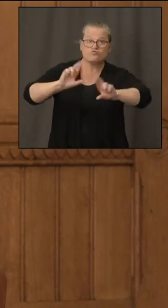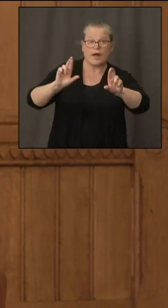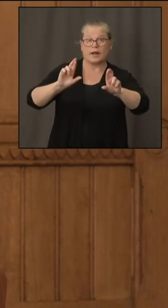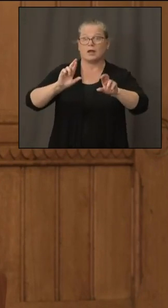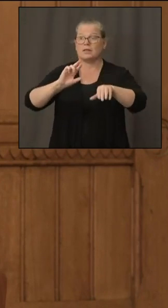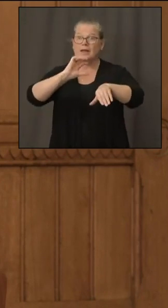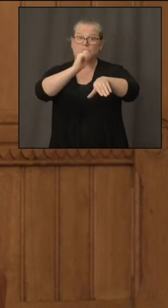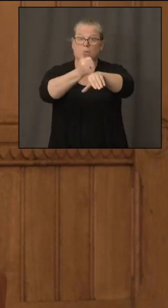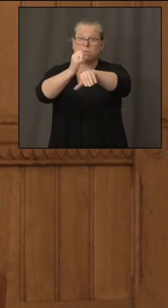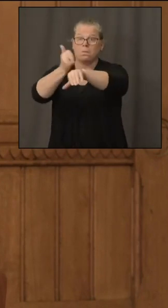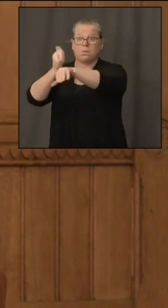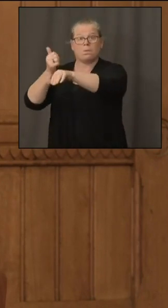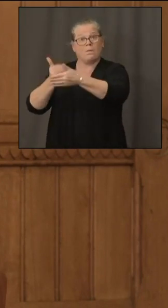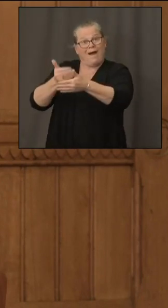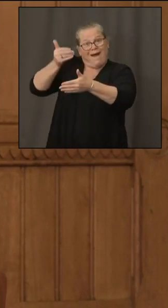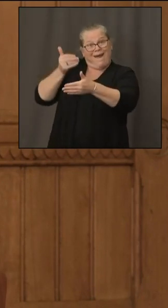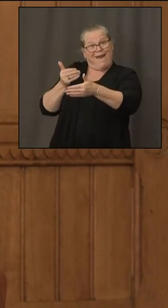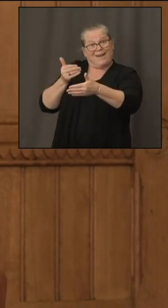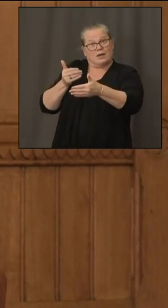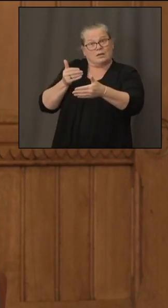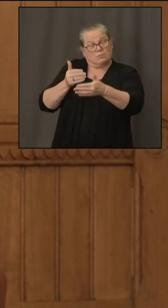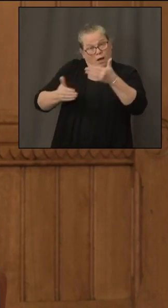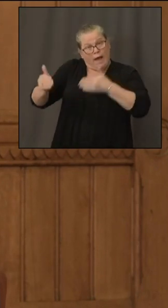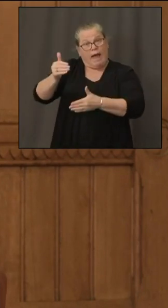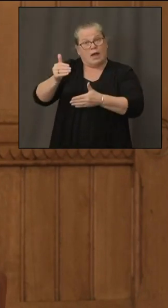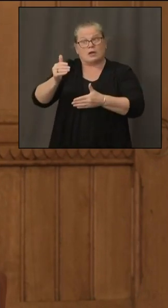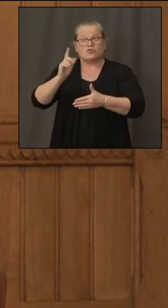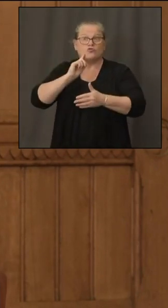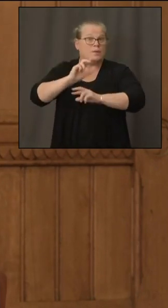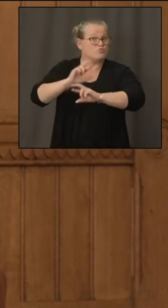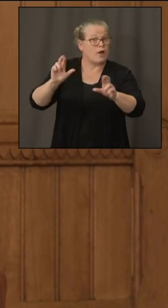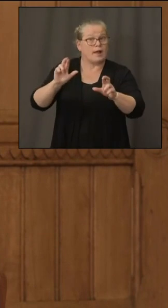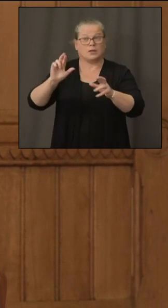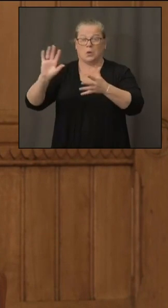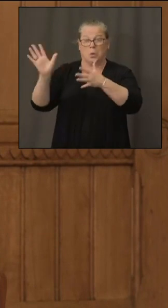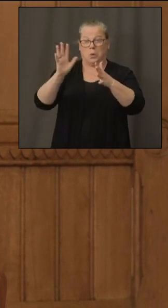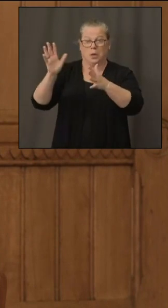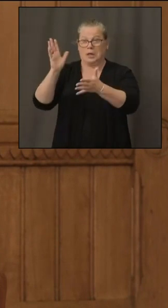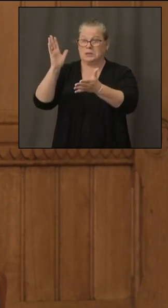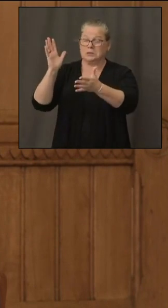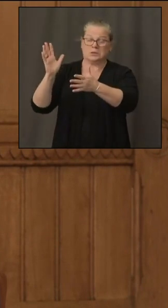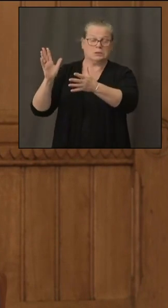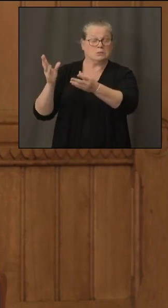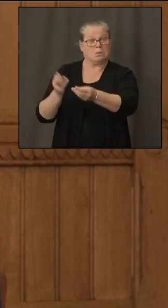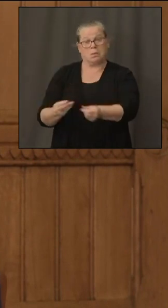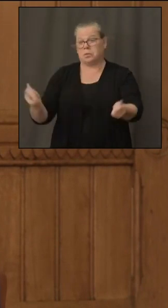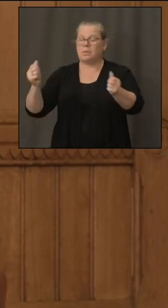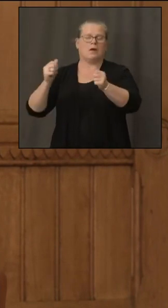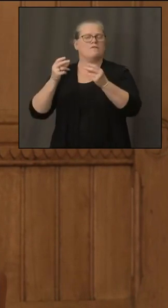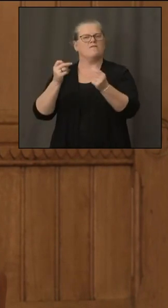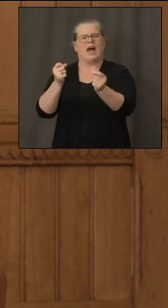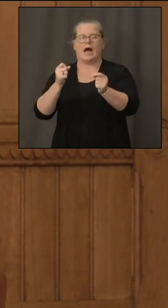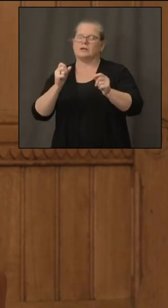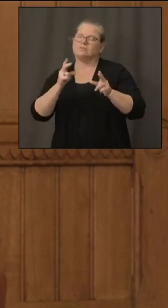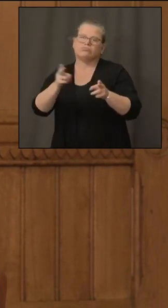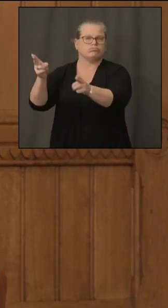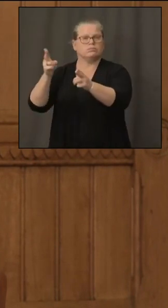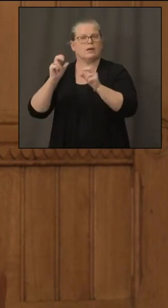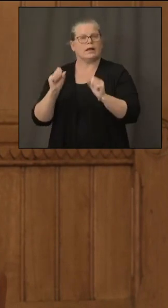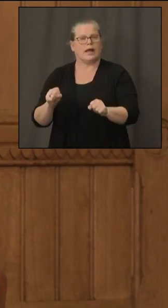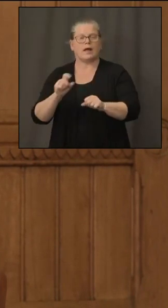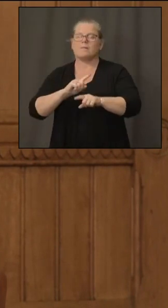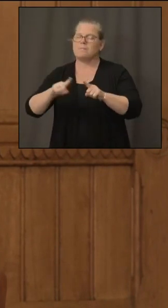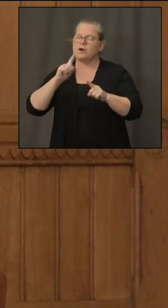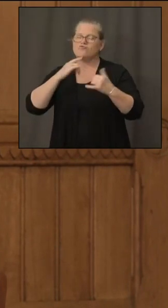the storm of the magnitude that we've experienced but um right now the focus is on making sure that the restoration can occur including